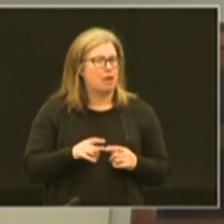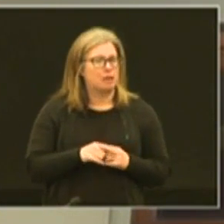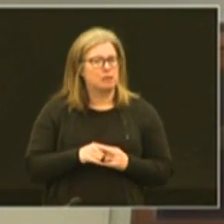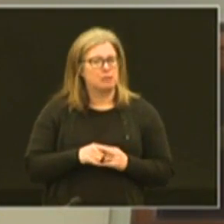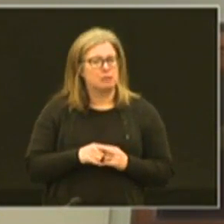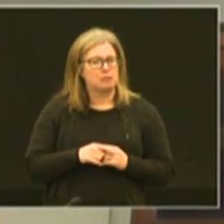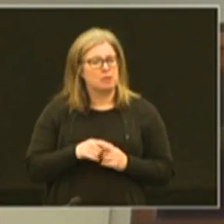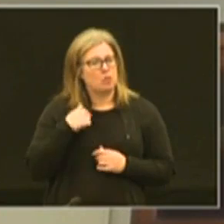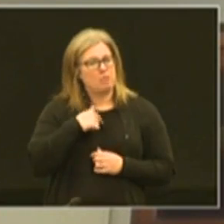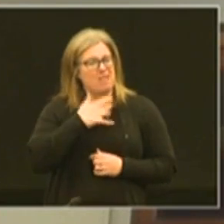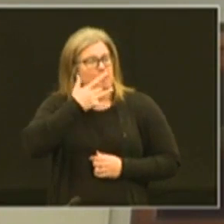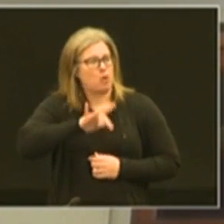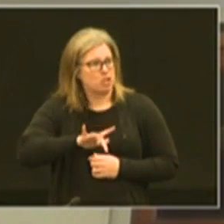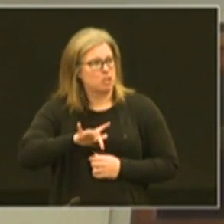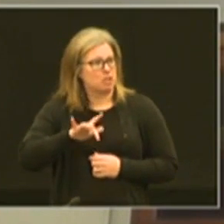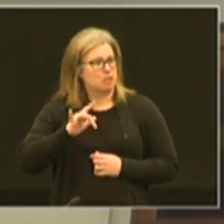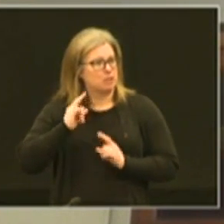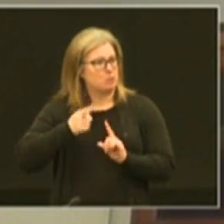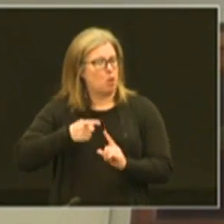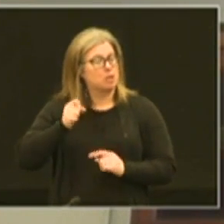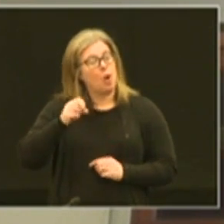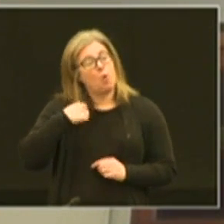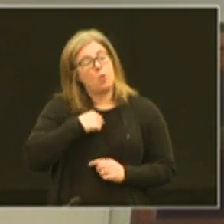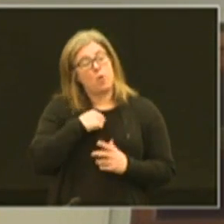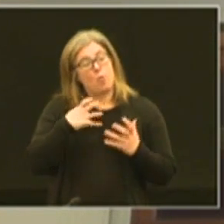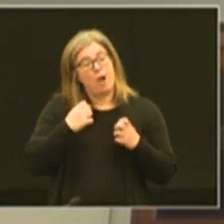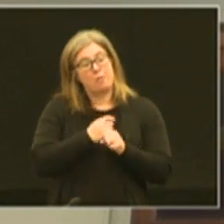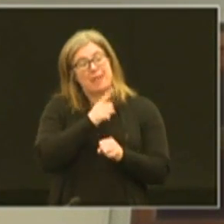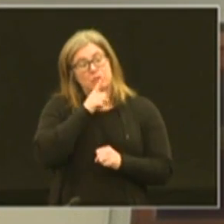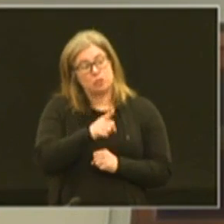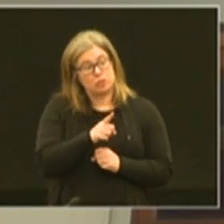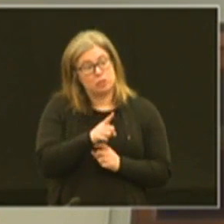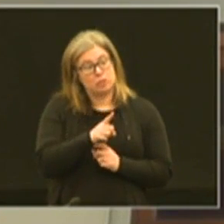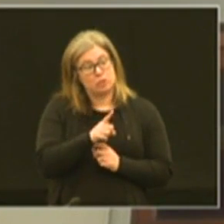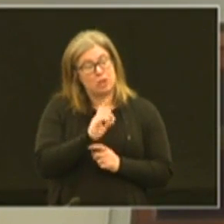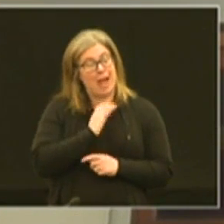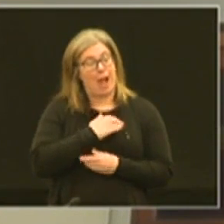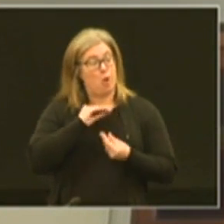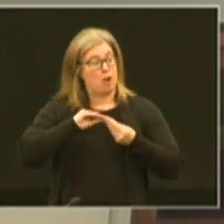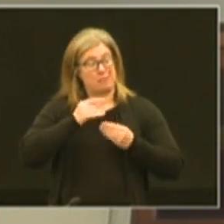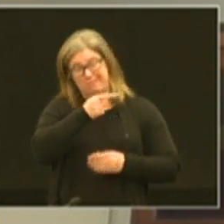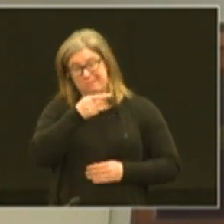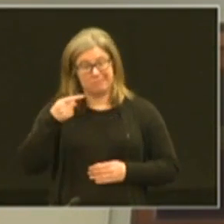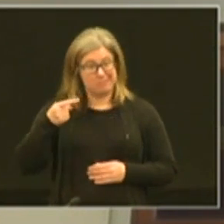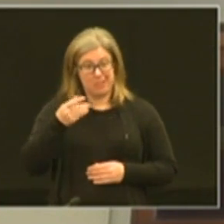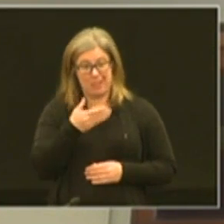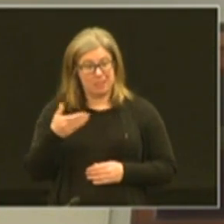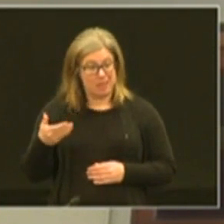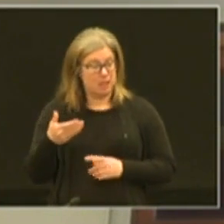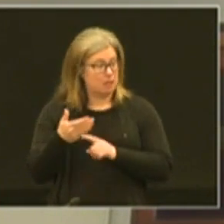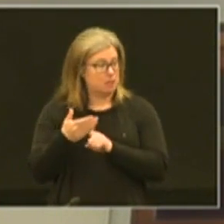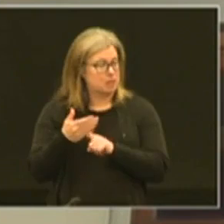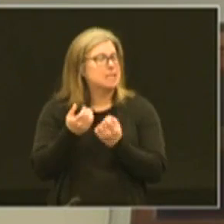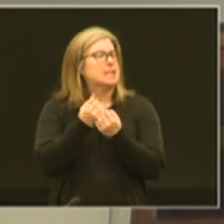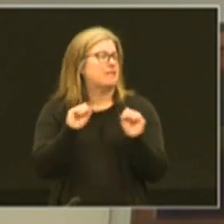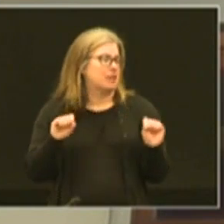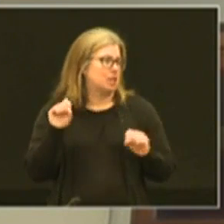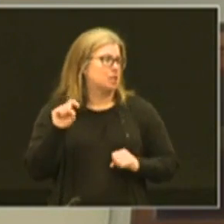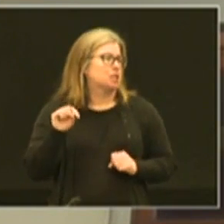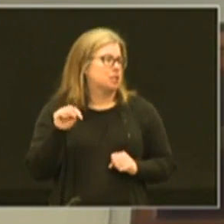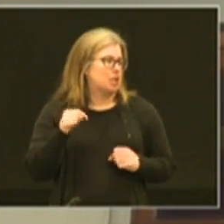but but we've been fortunate at this point and so we want to make sure our number one thing and is safety